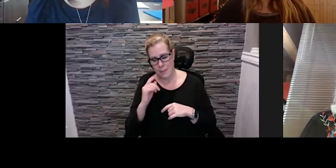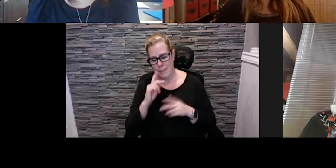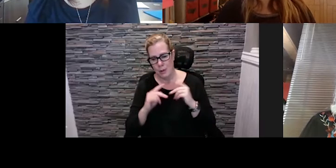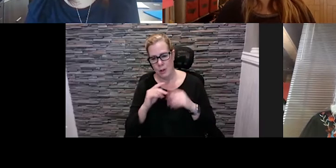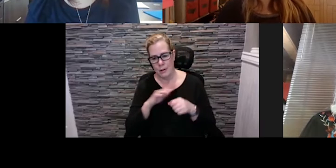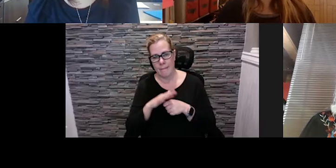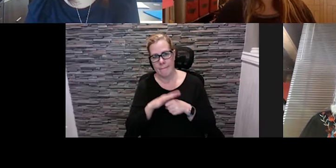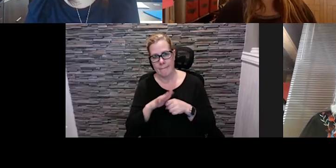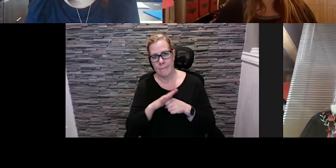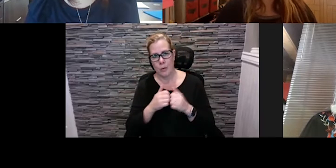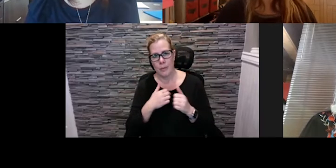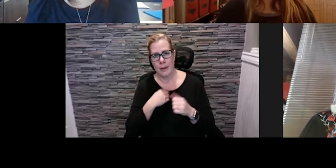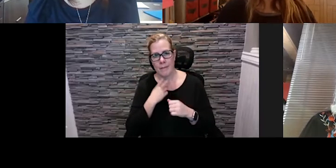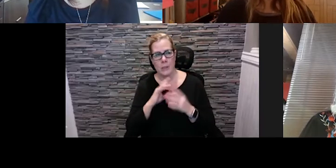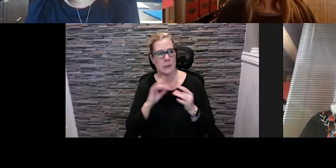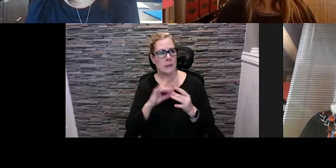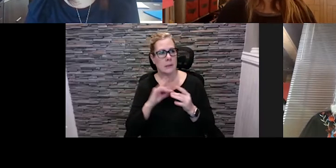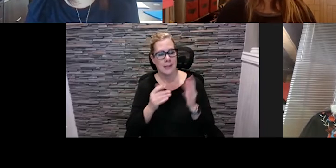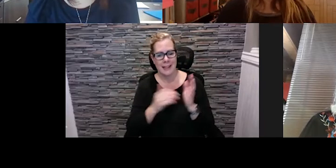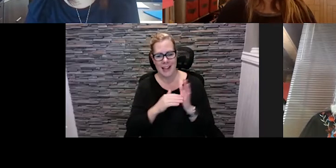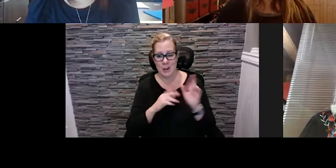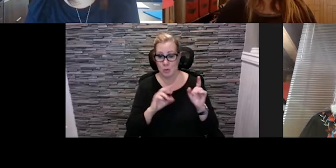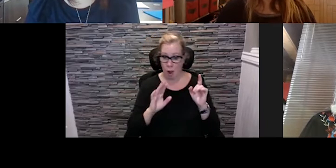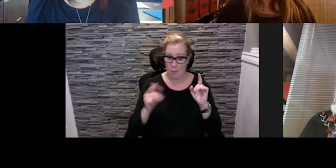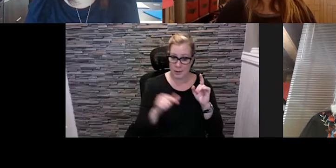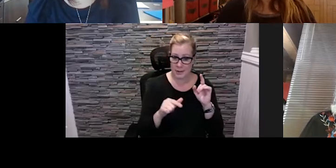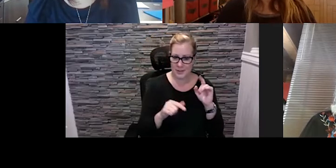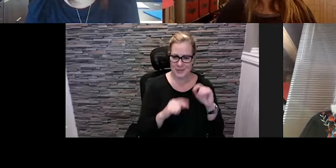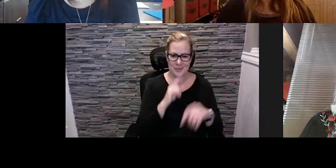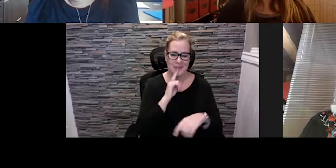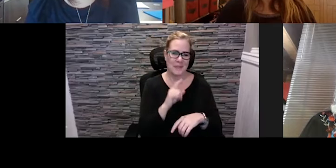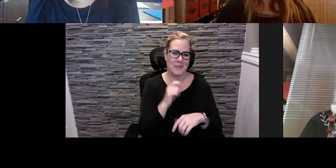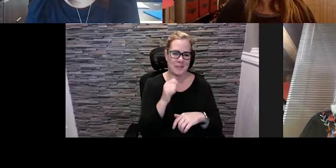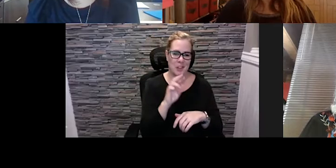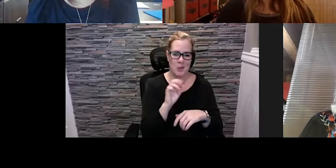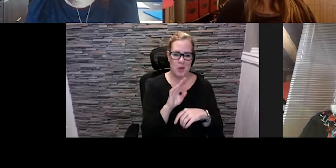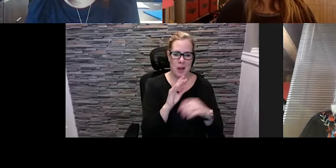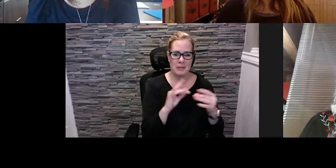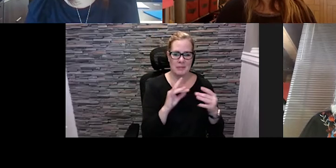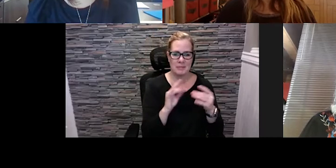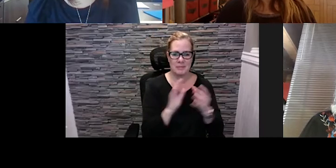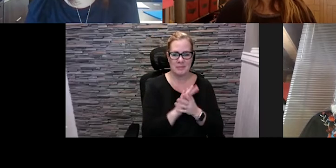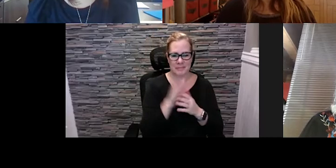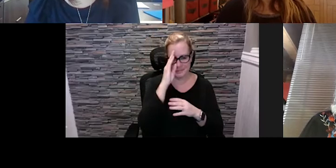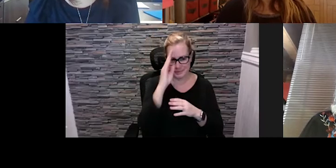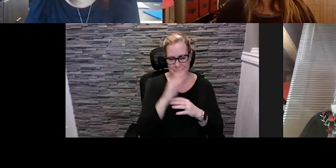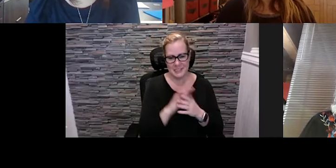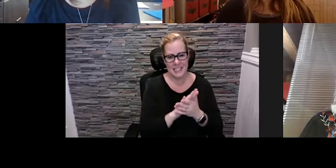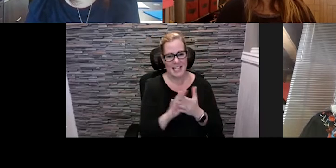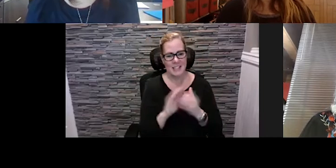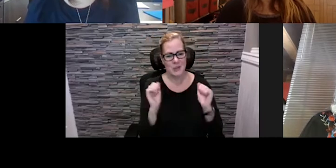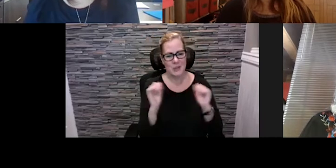me from the last relaunch yeah sure hey everybody um yeah nice to nice to gather here